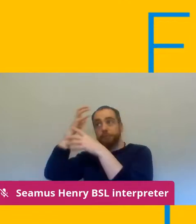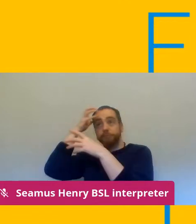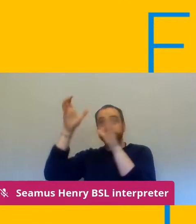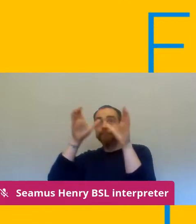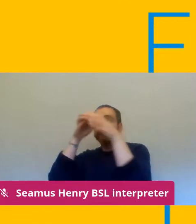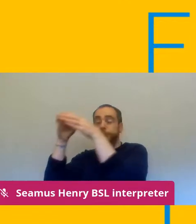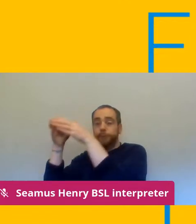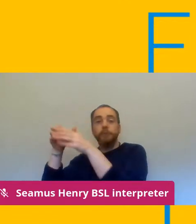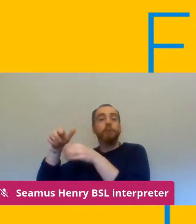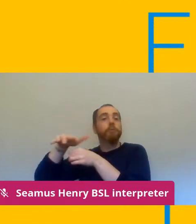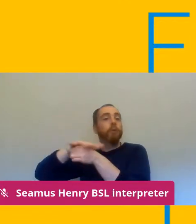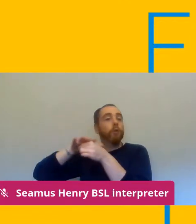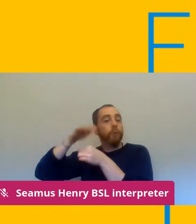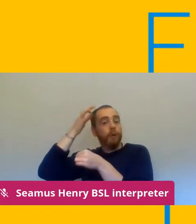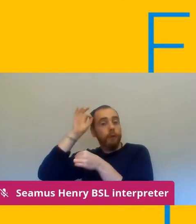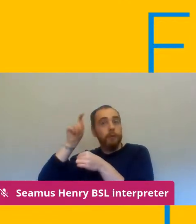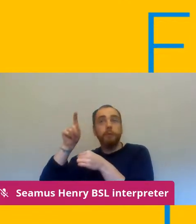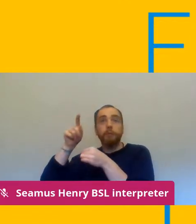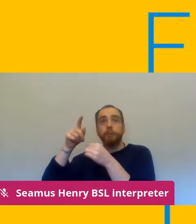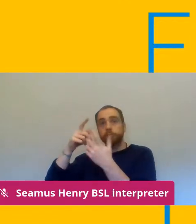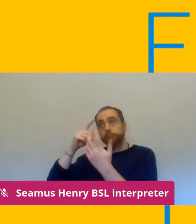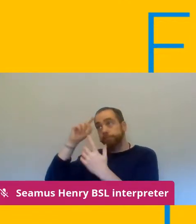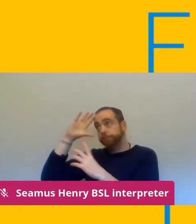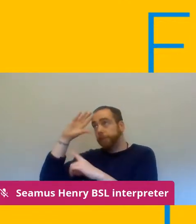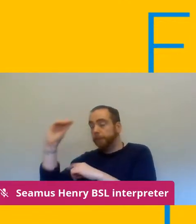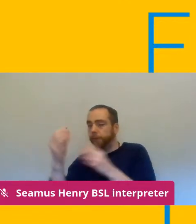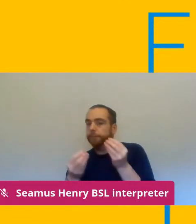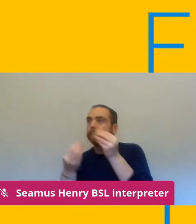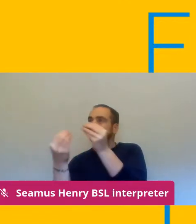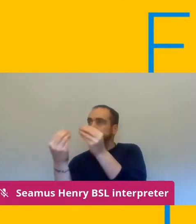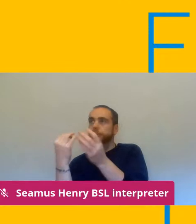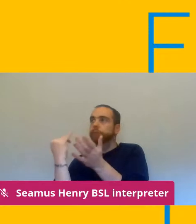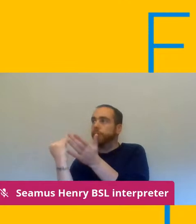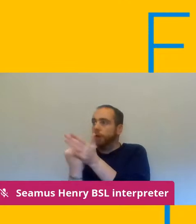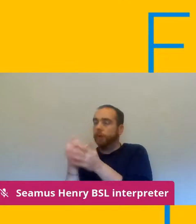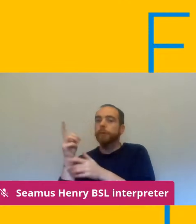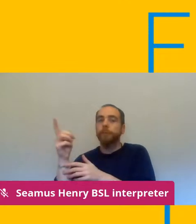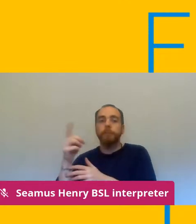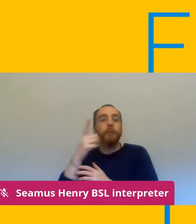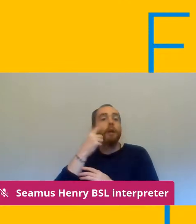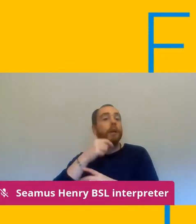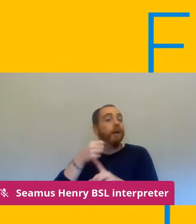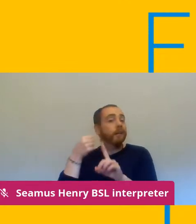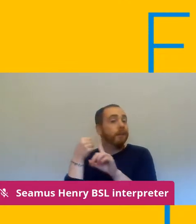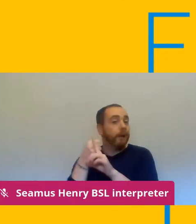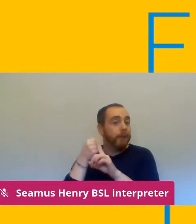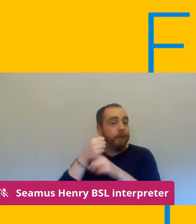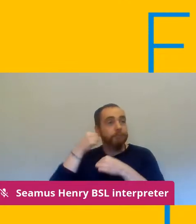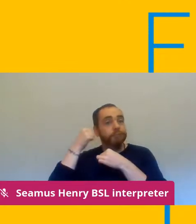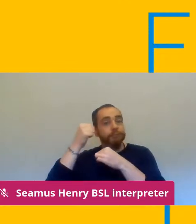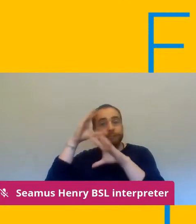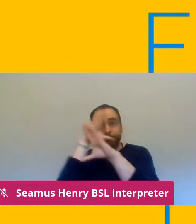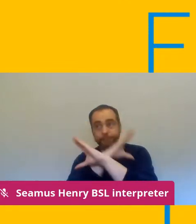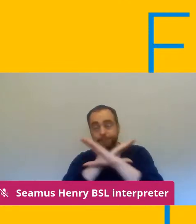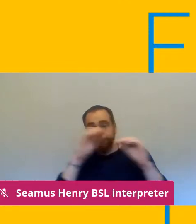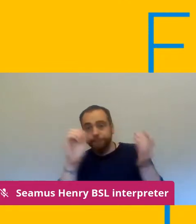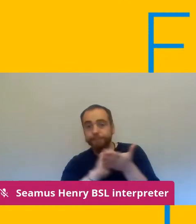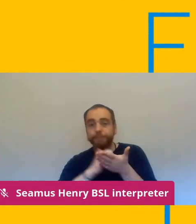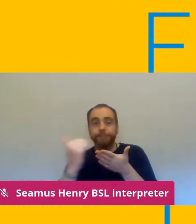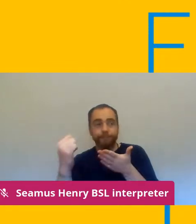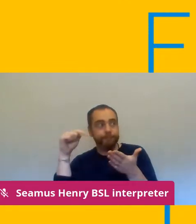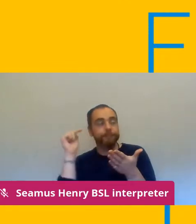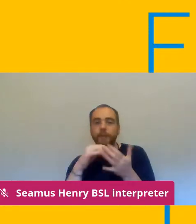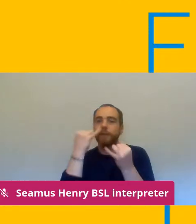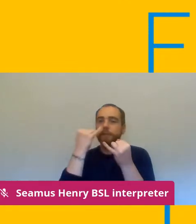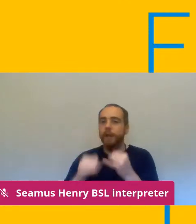local authority you can campaign and organize and publicize these failings and you can issue the template